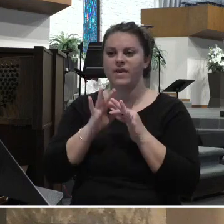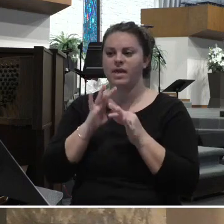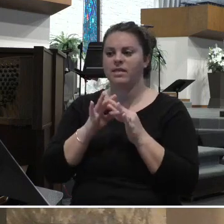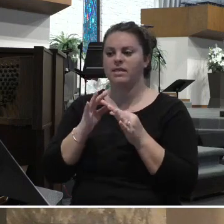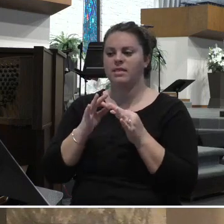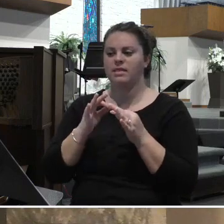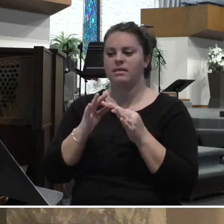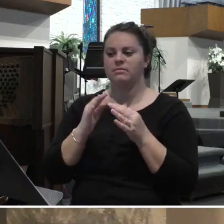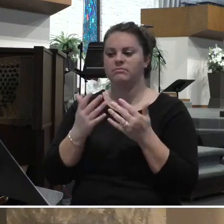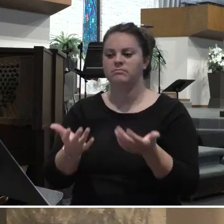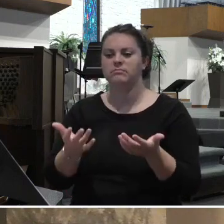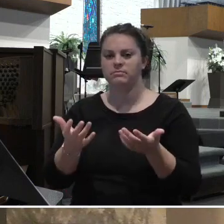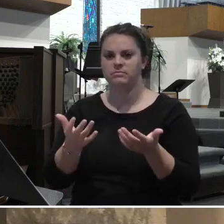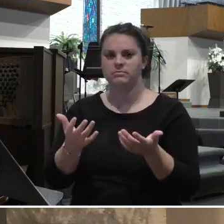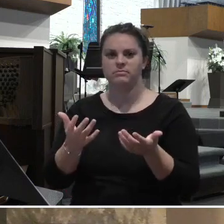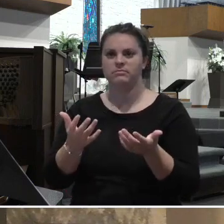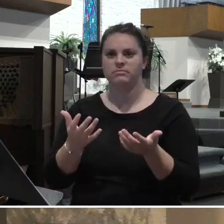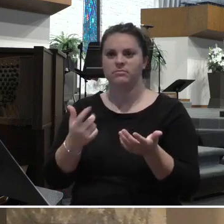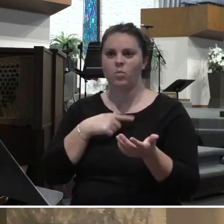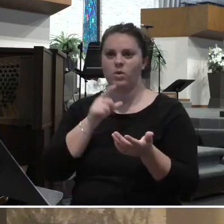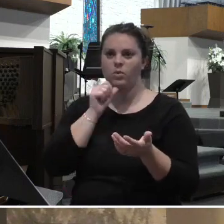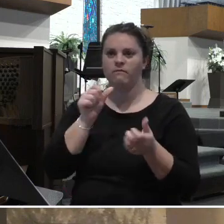of landowner are we?